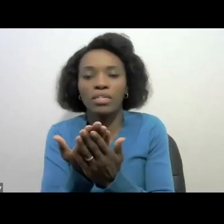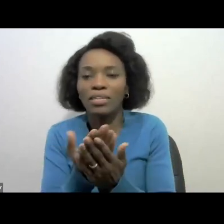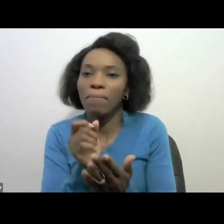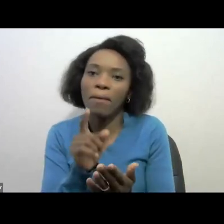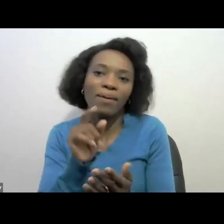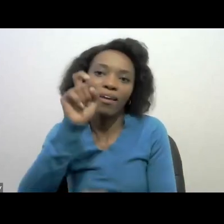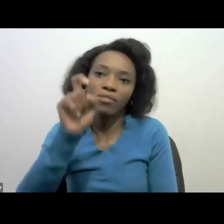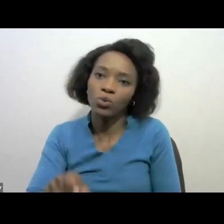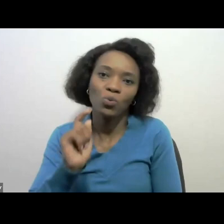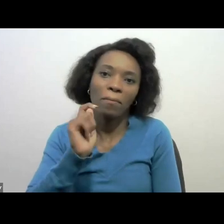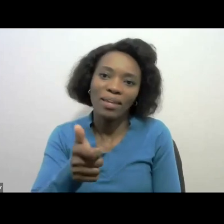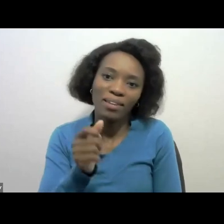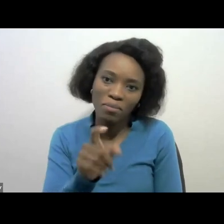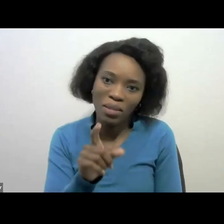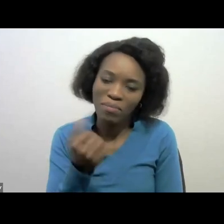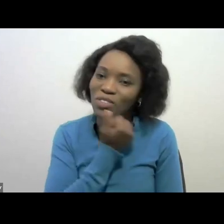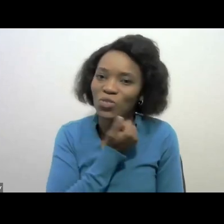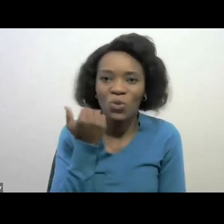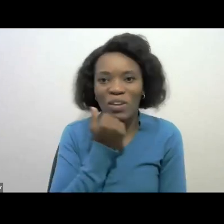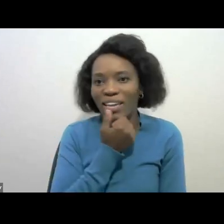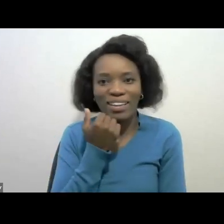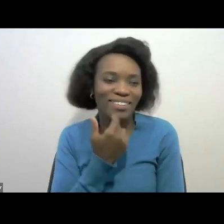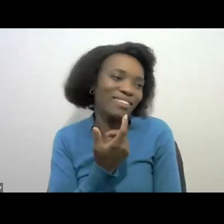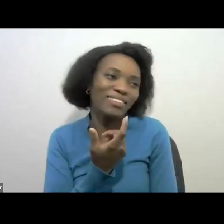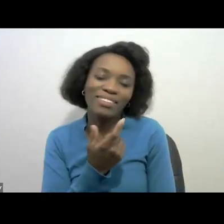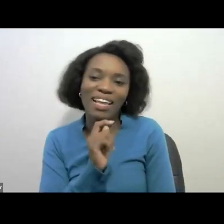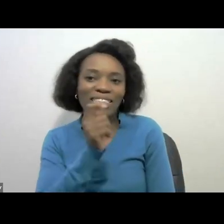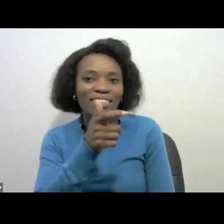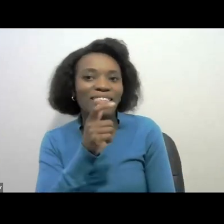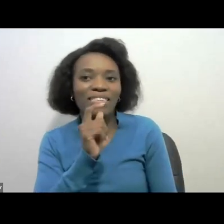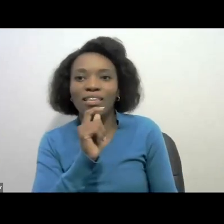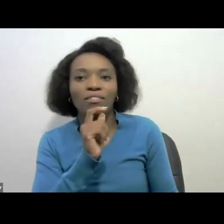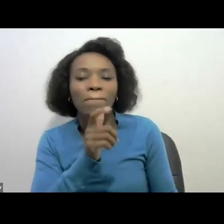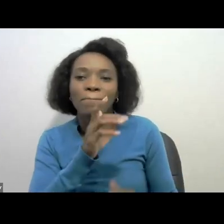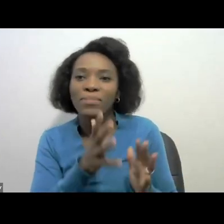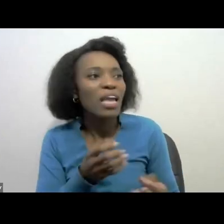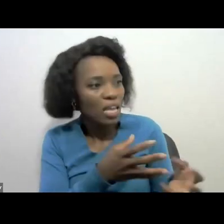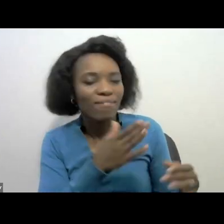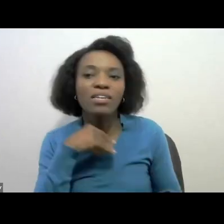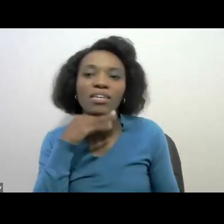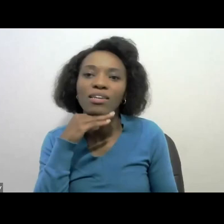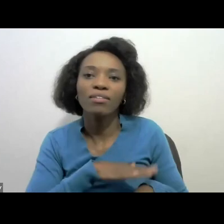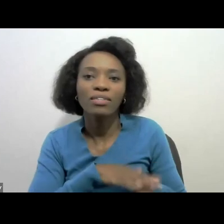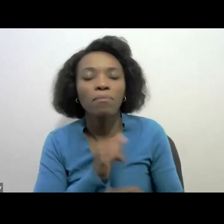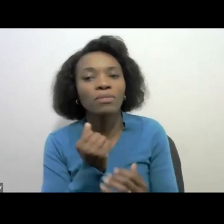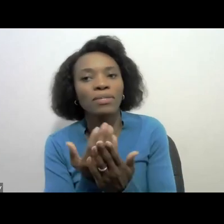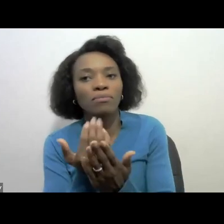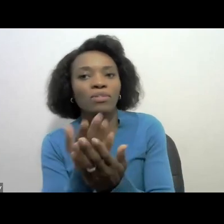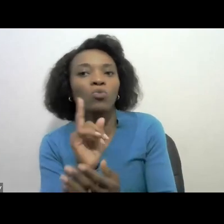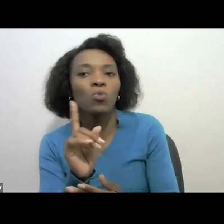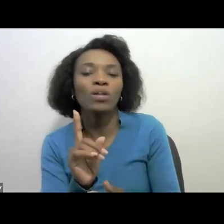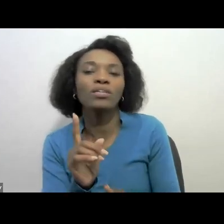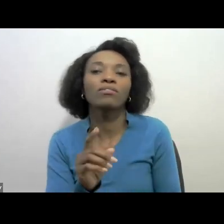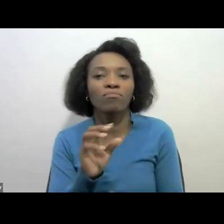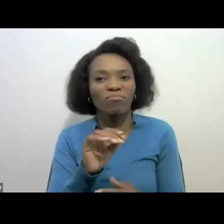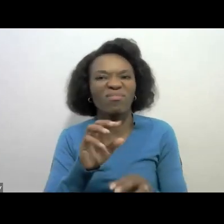we saying Mr. taxpayer we're giving you enough time to submit your return I